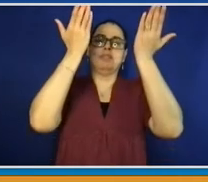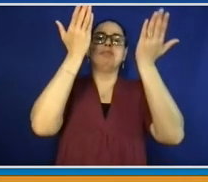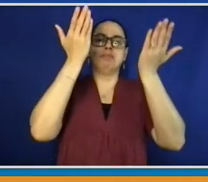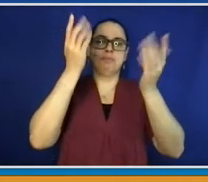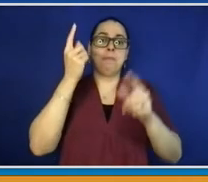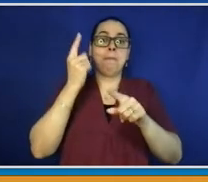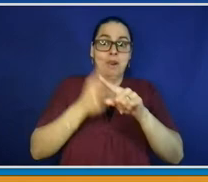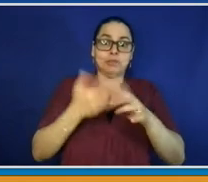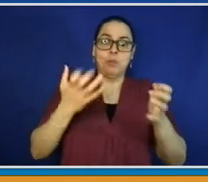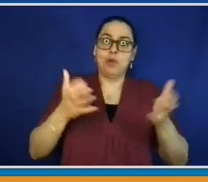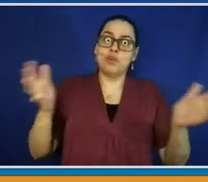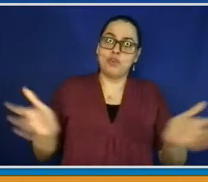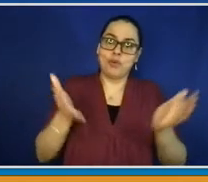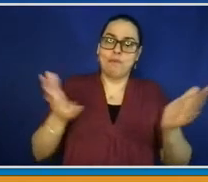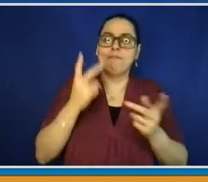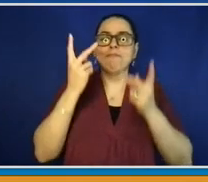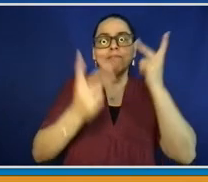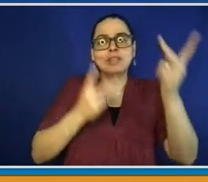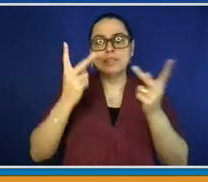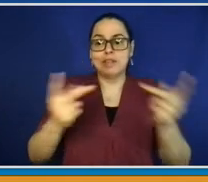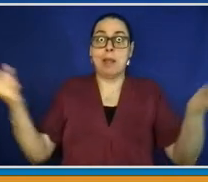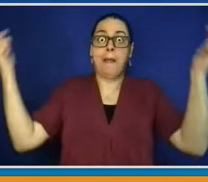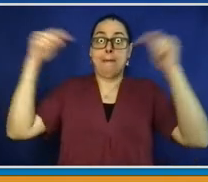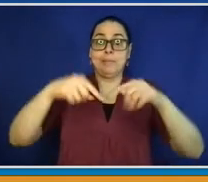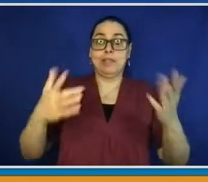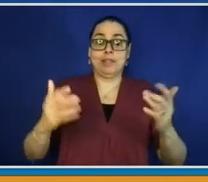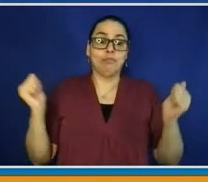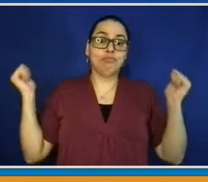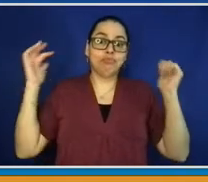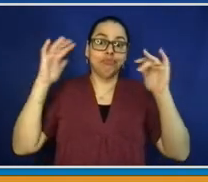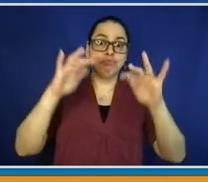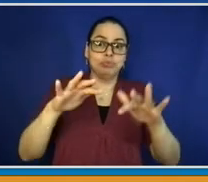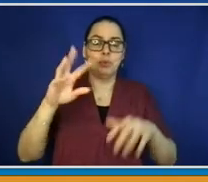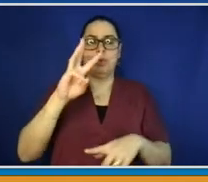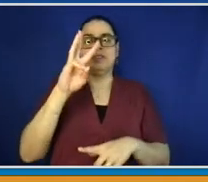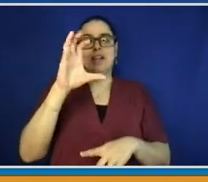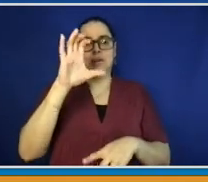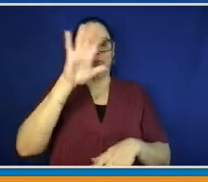introduce Brittany Brandwein, the Executive Director of the White Plains Bid.